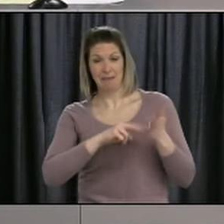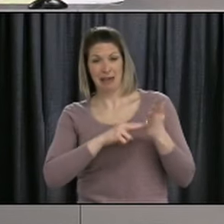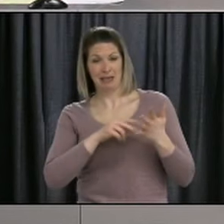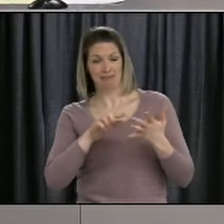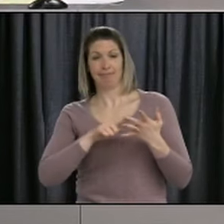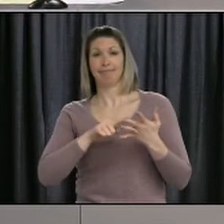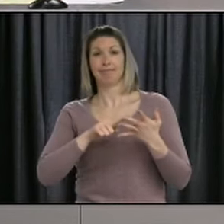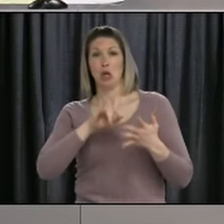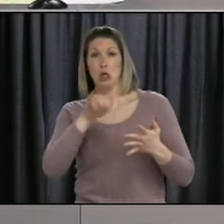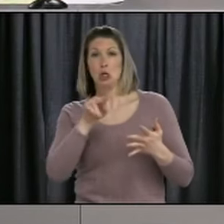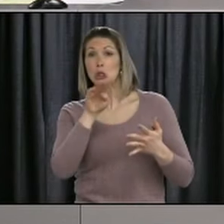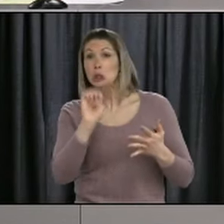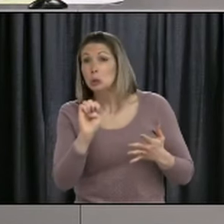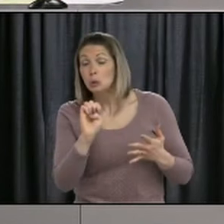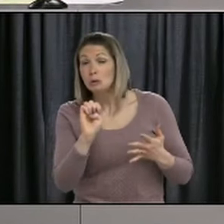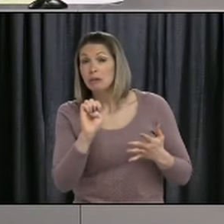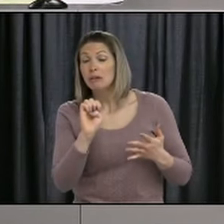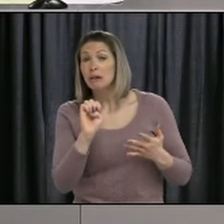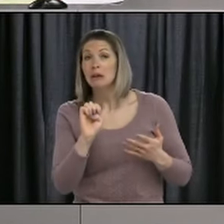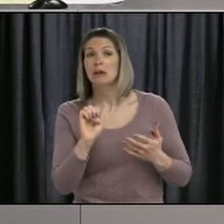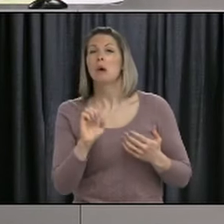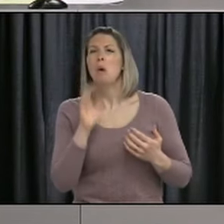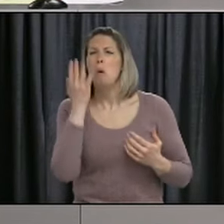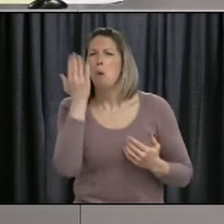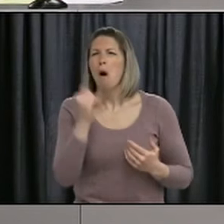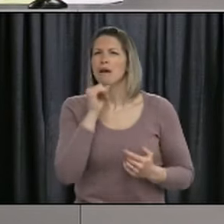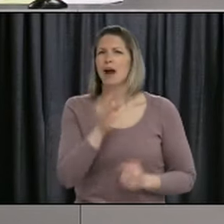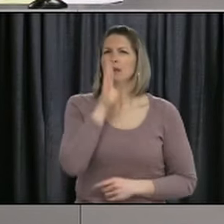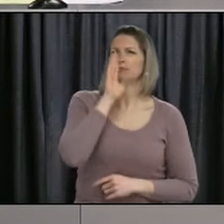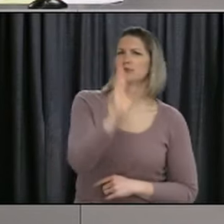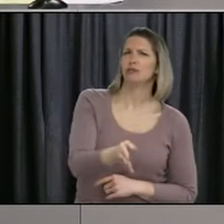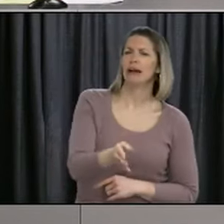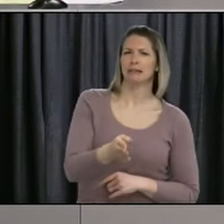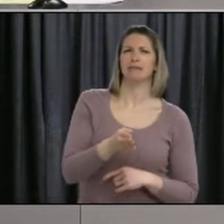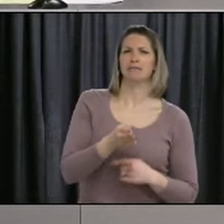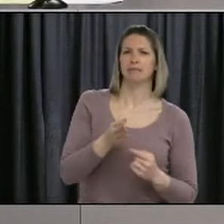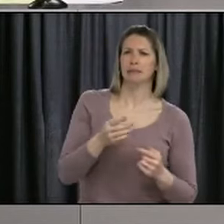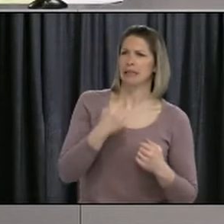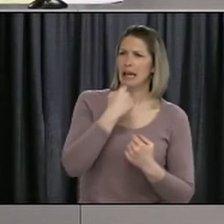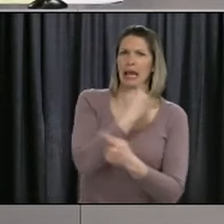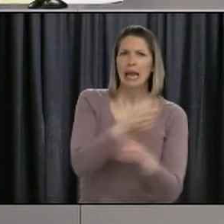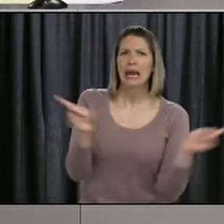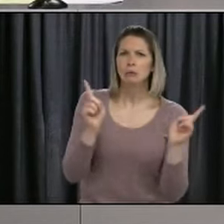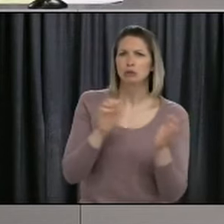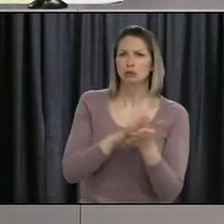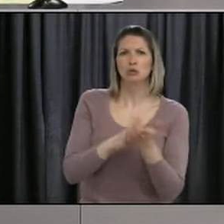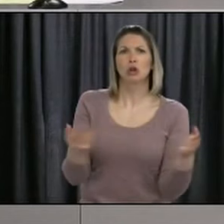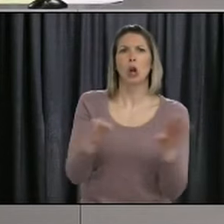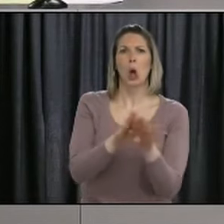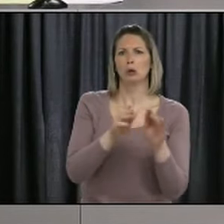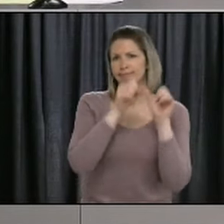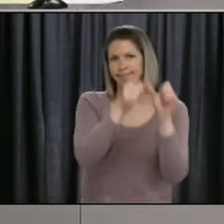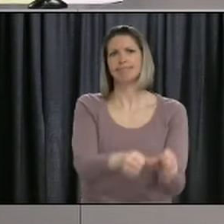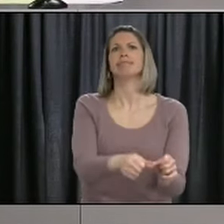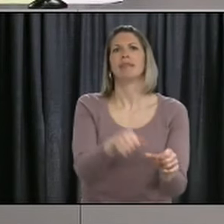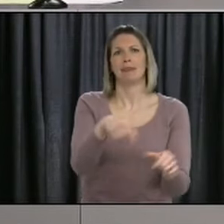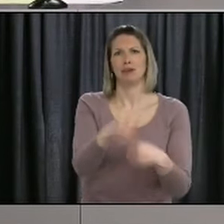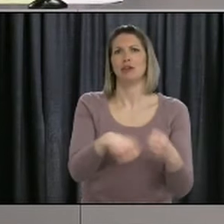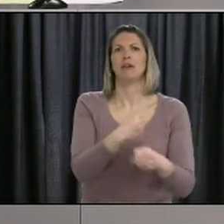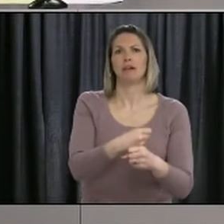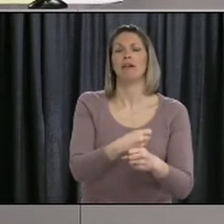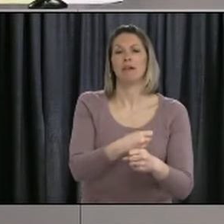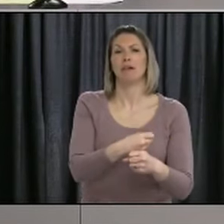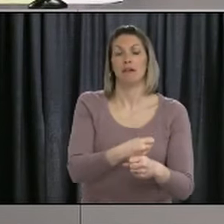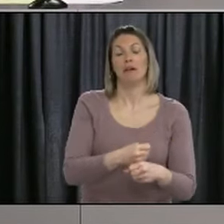Well, Ben, you know, I think if we – you're right. It's a good question. I think if you read between the lines there, it's very unlikely that schools,